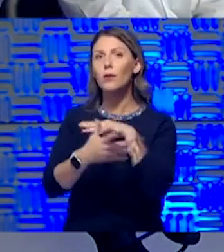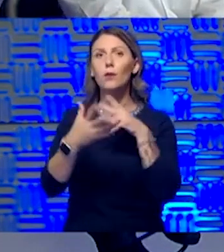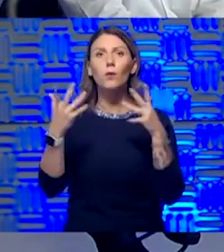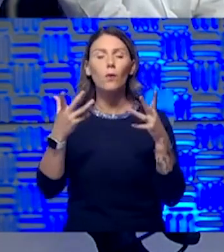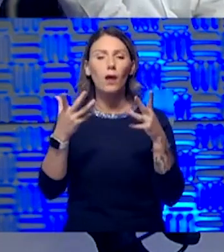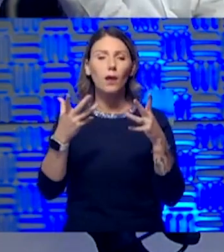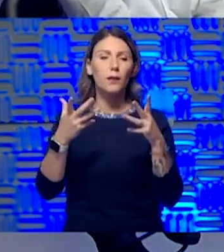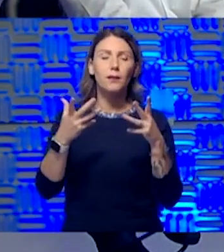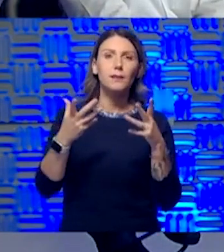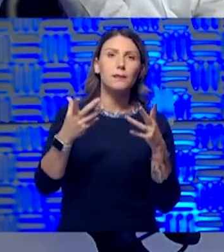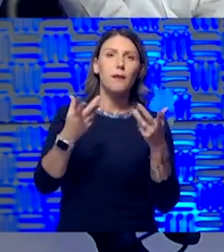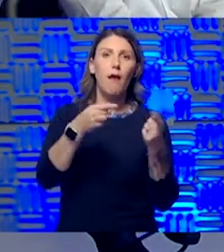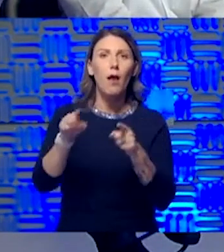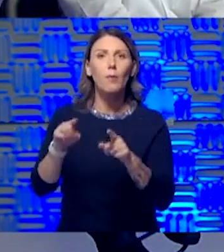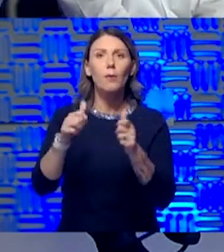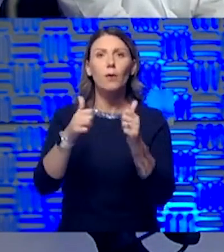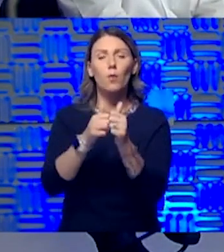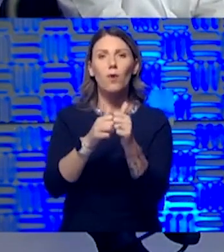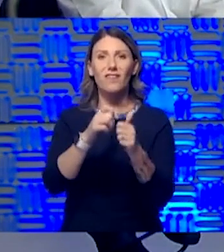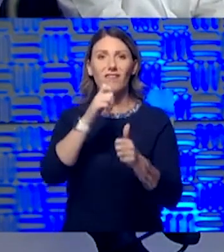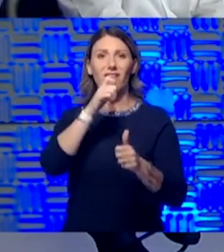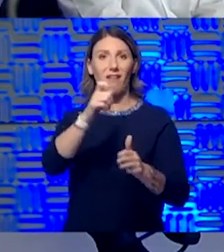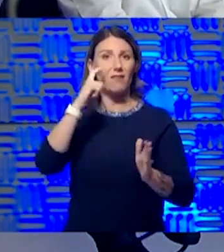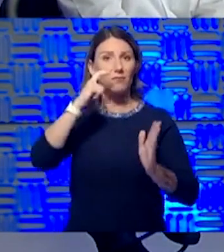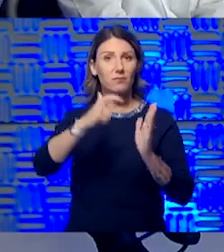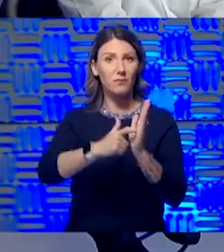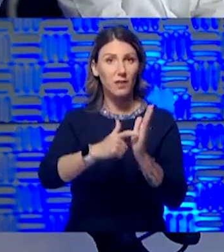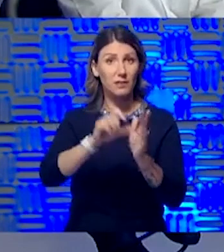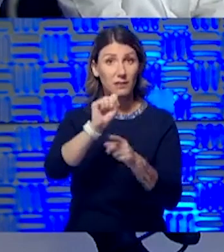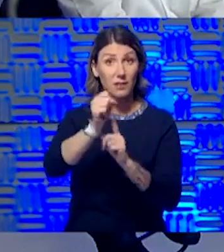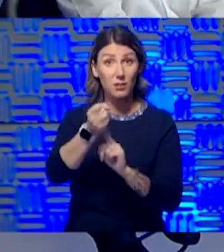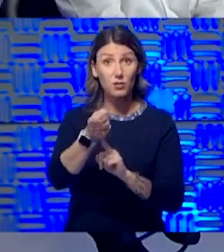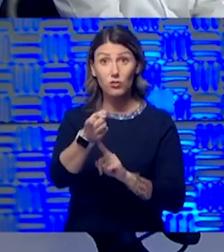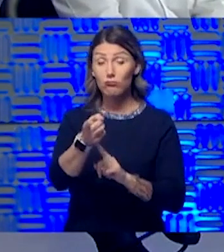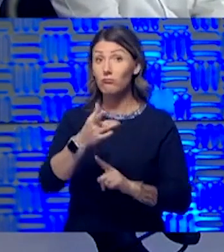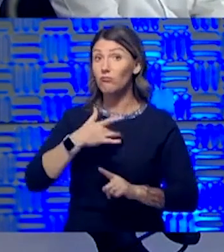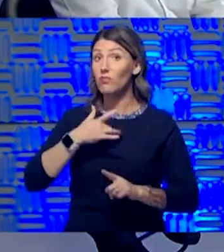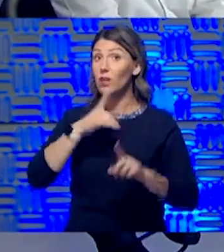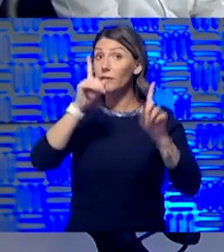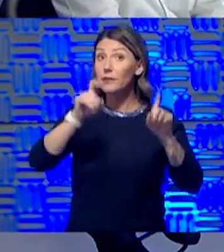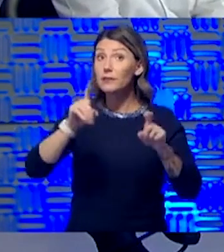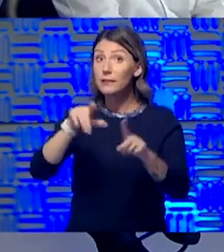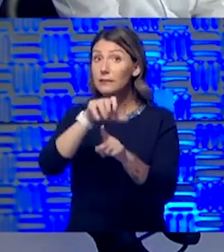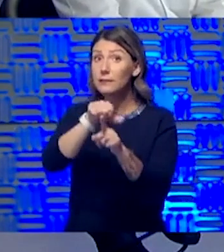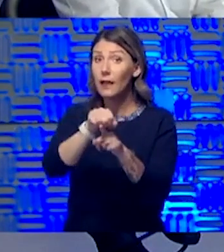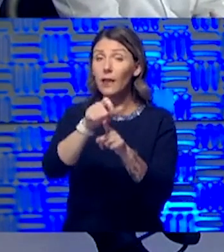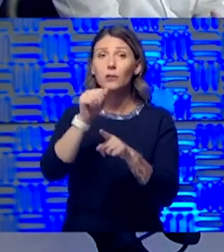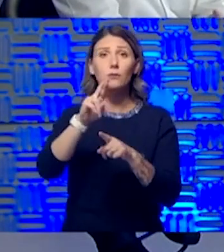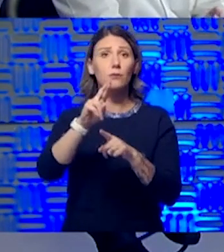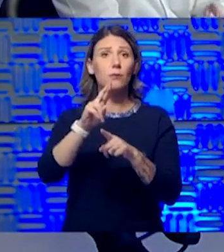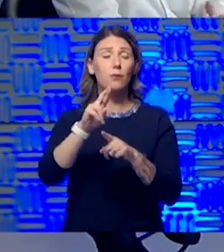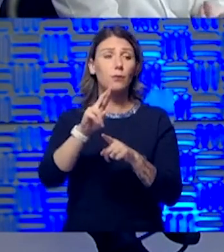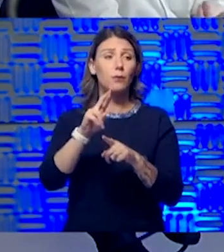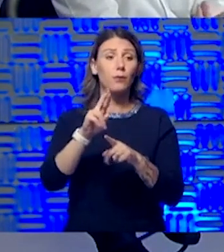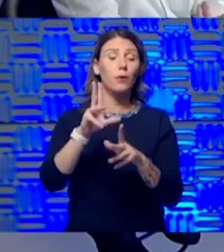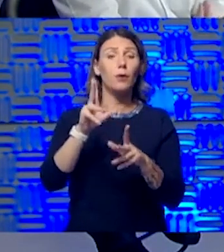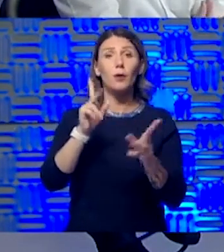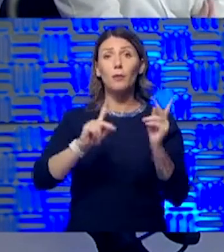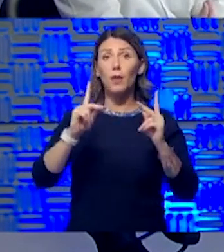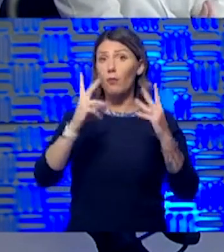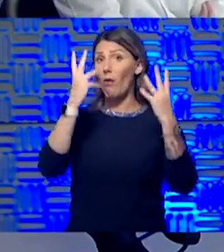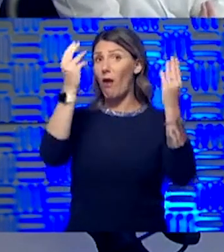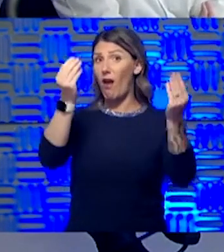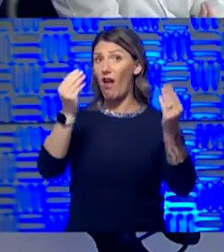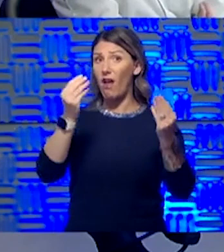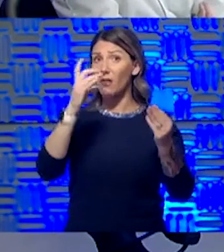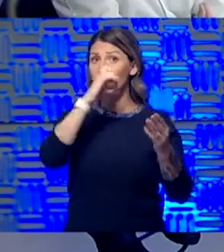cases? Do you feel like the testing is catching it? Or are there people out there that were missing like